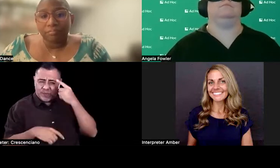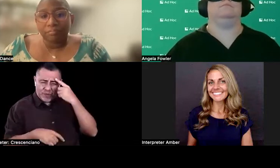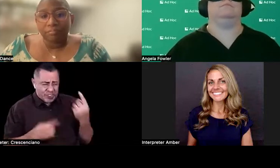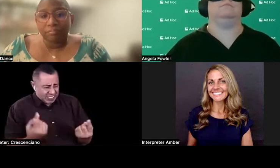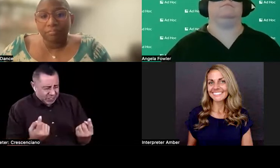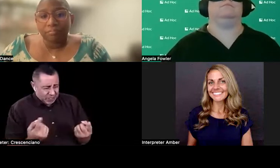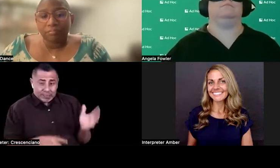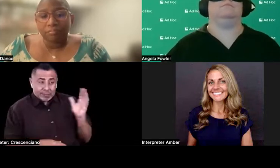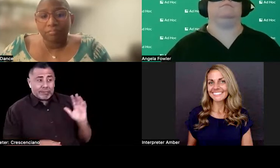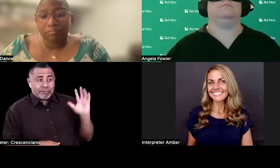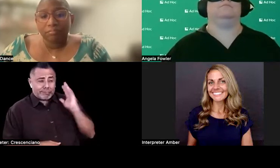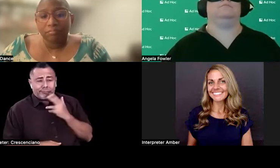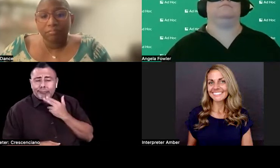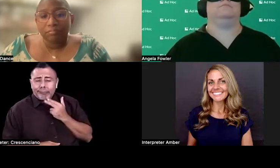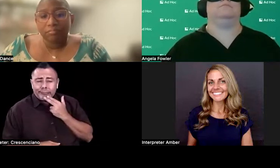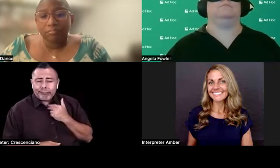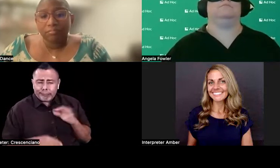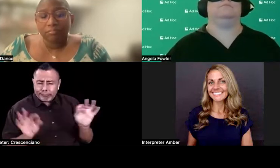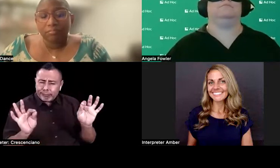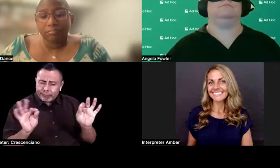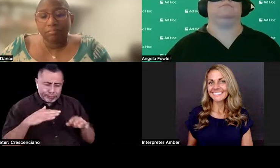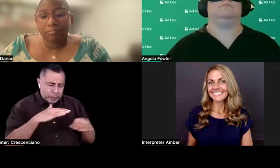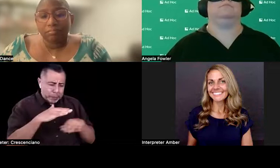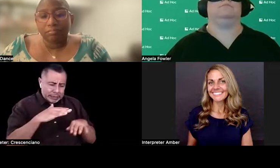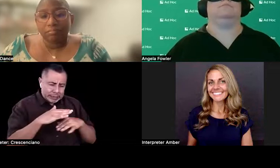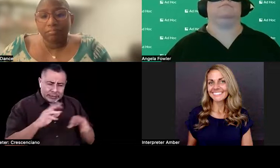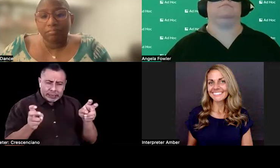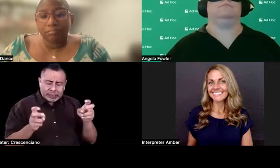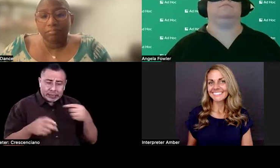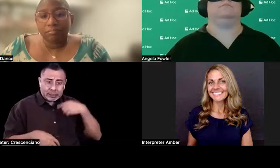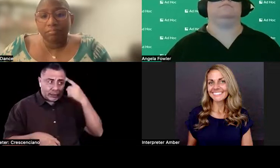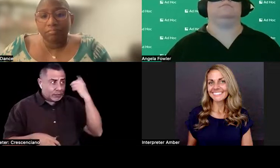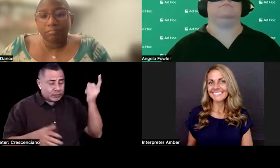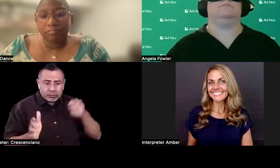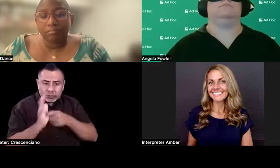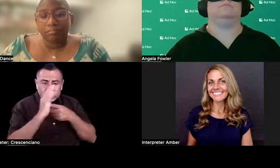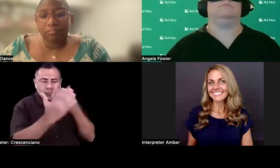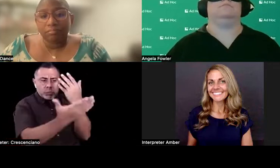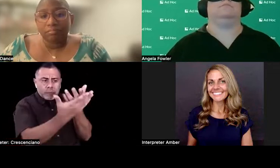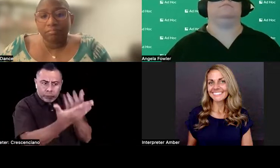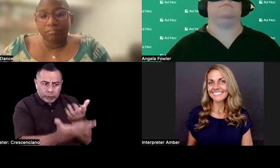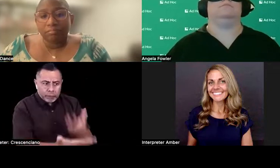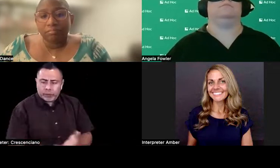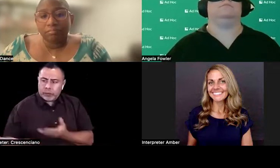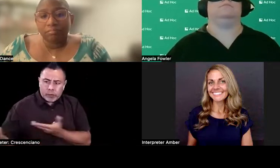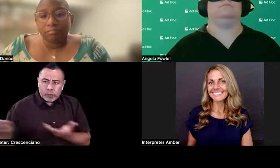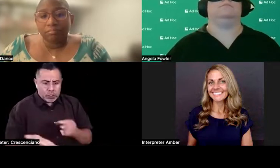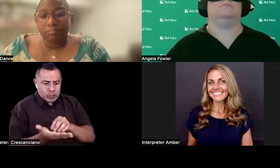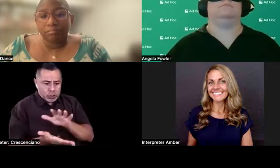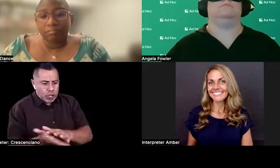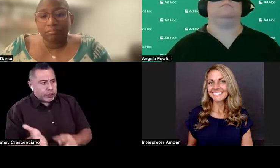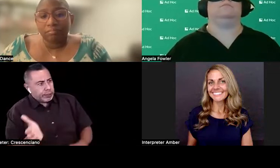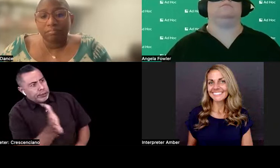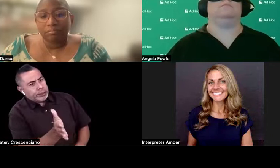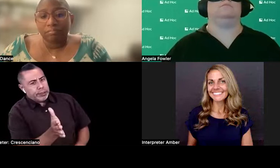thought, I thought, you know, the, the level of required documentation for me to get through the